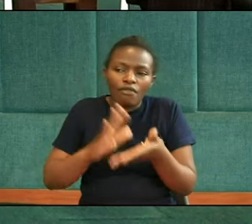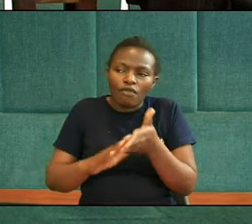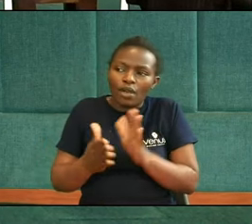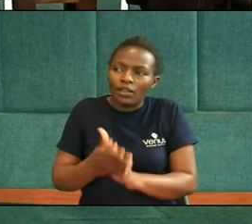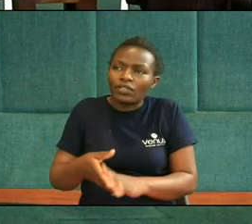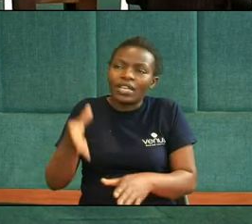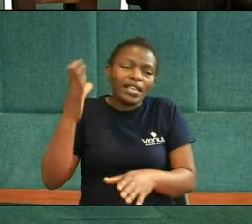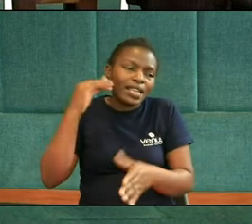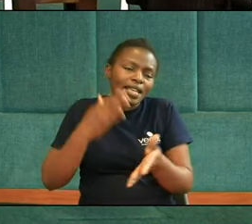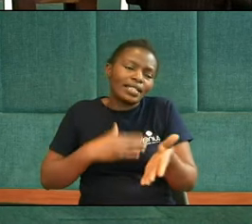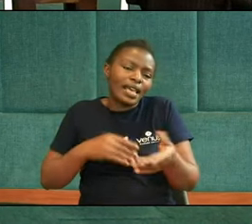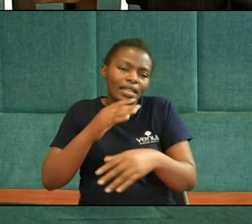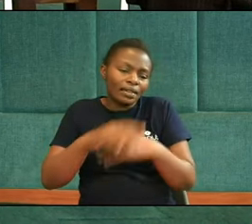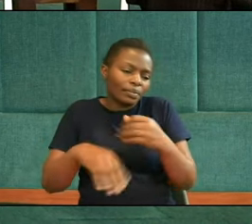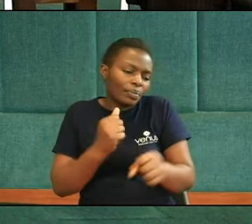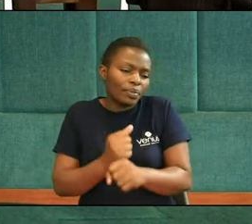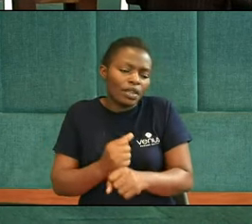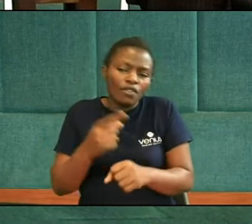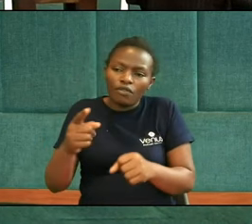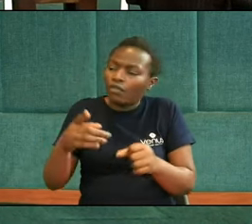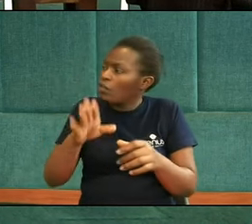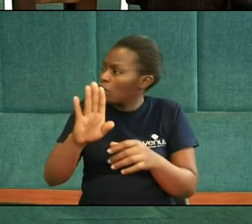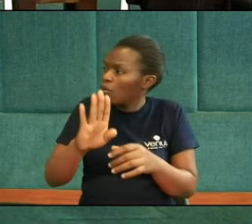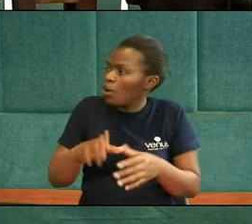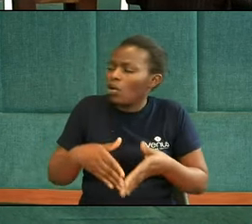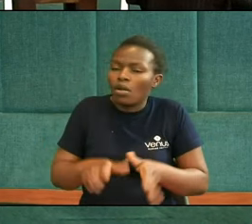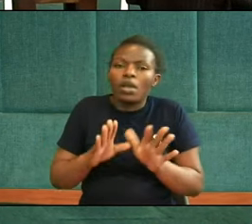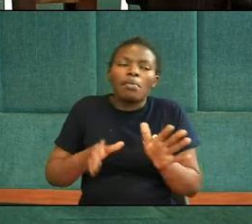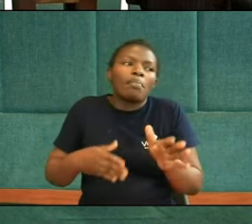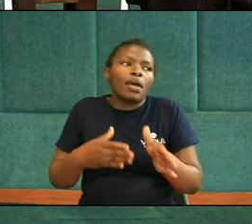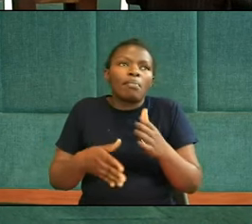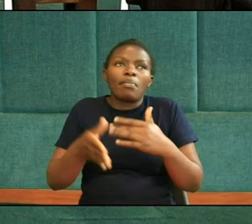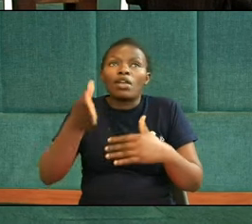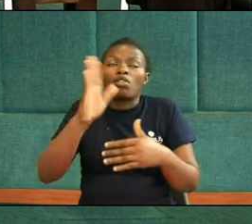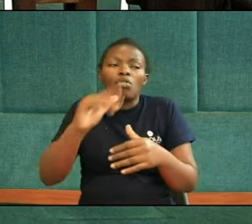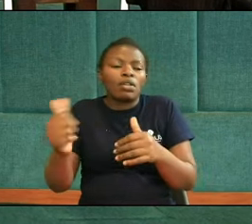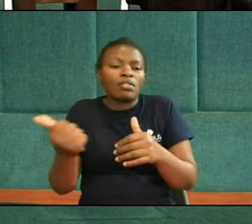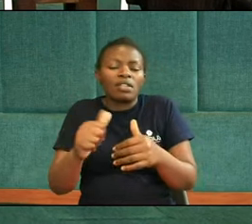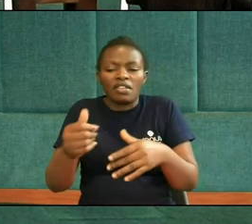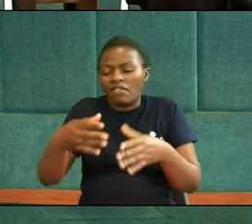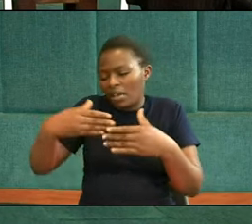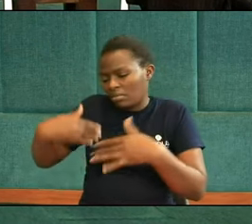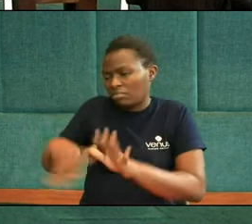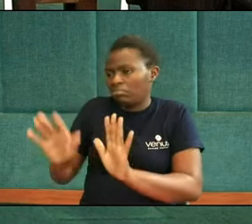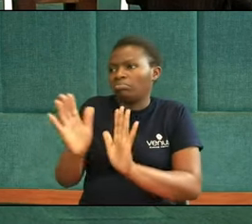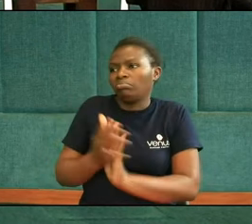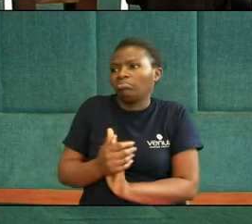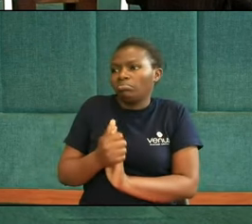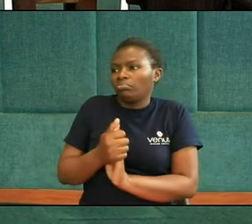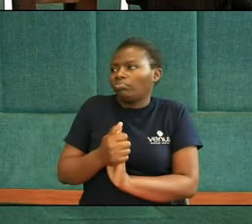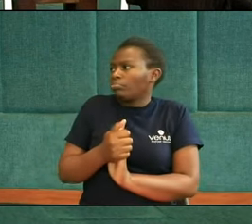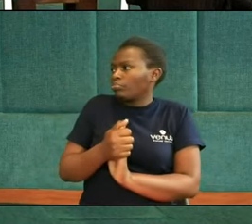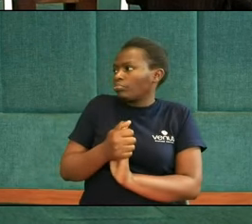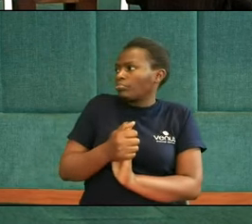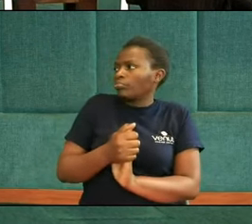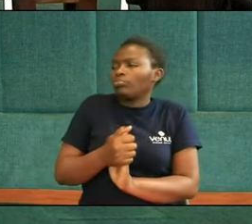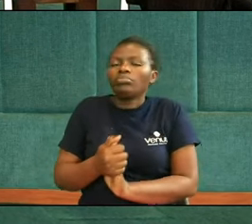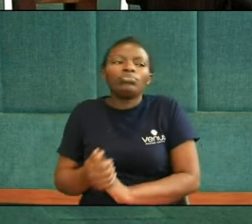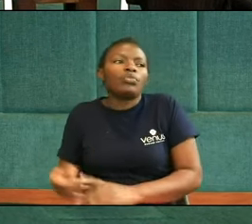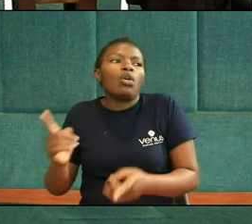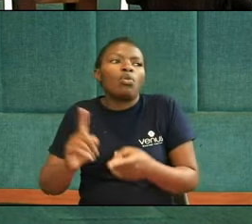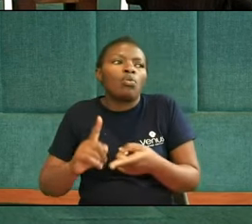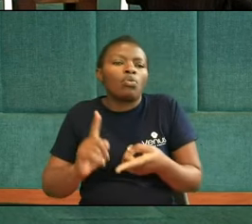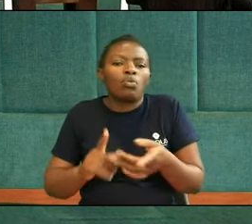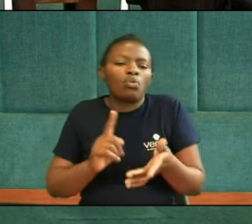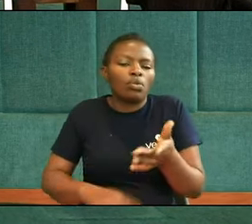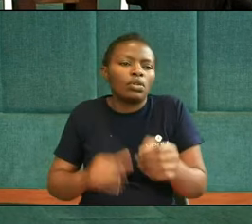For your sake My God Do not delay Because your city And your people Bear your name Yeah What does that